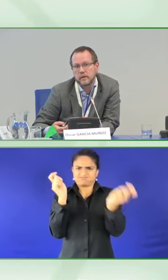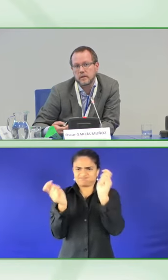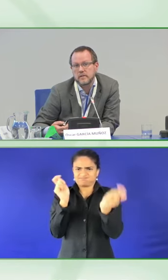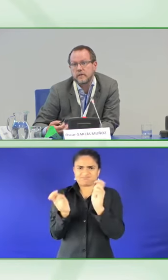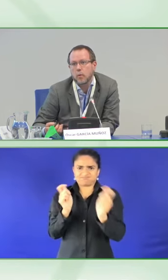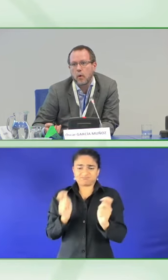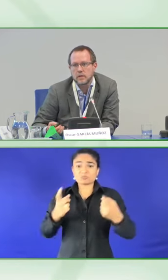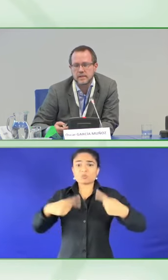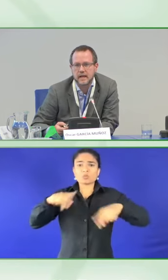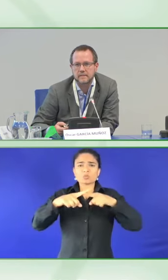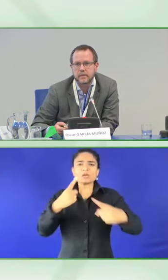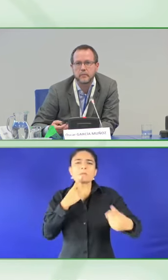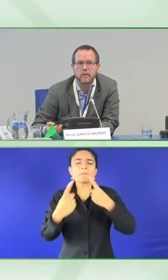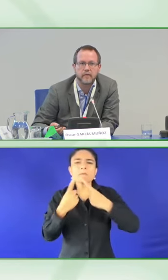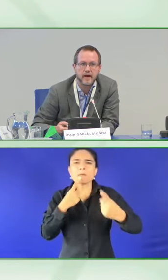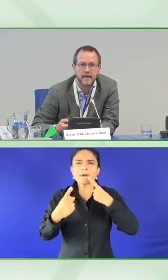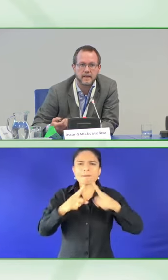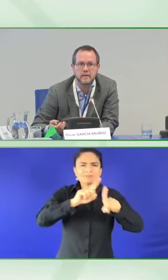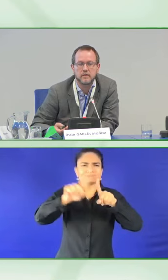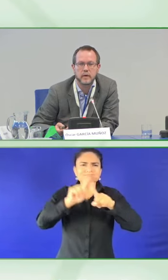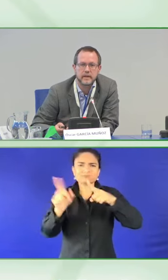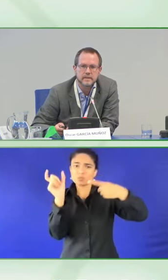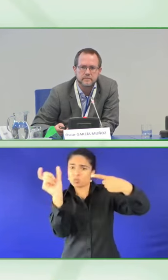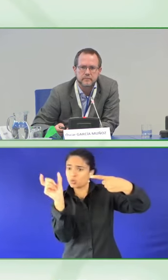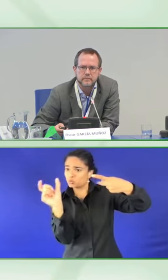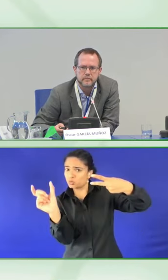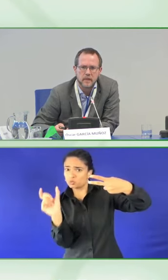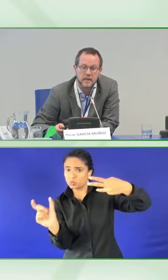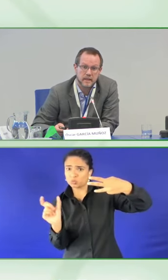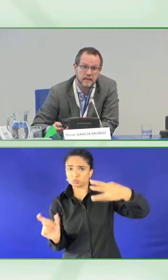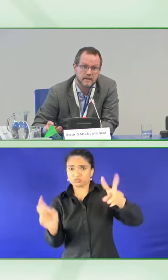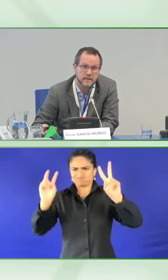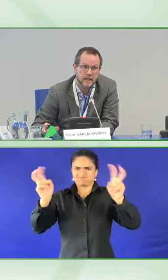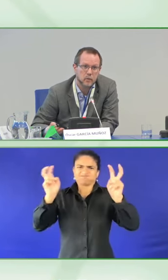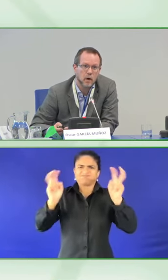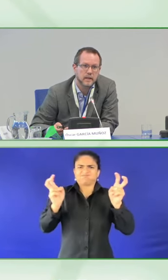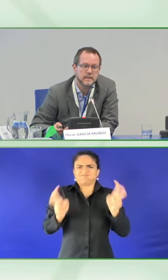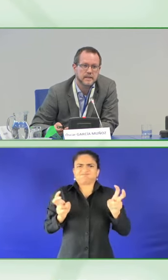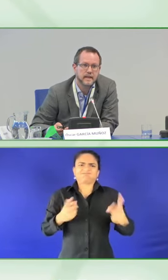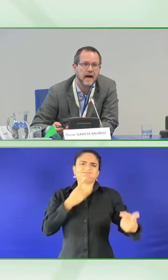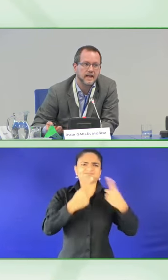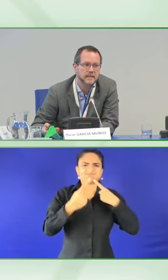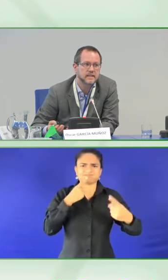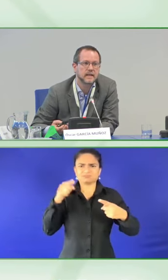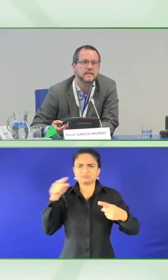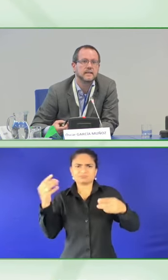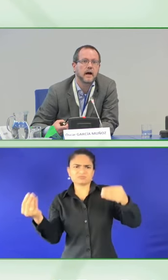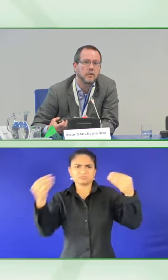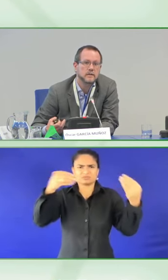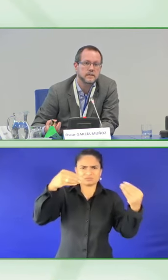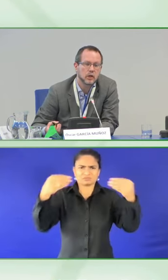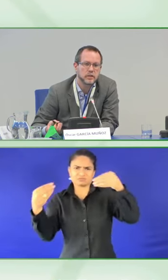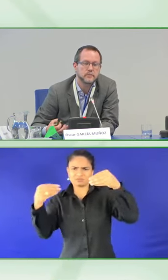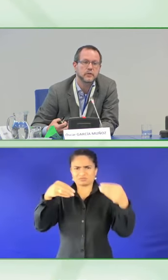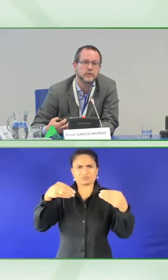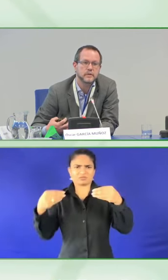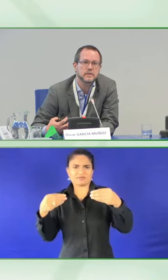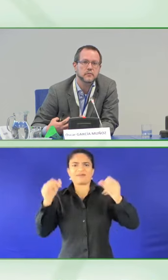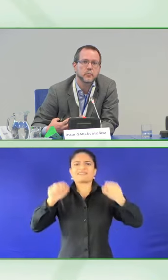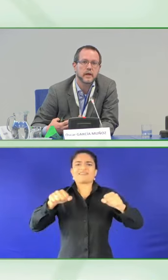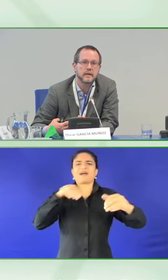of difficult words that people find in their readings. The second one is the alerts that the technology